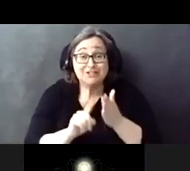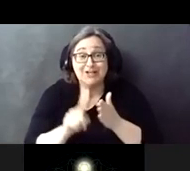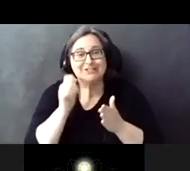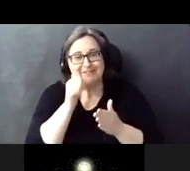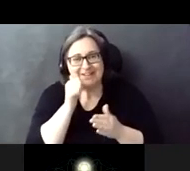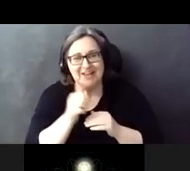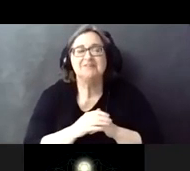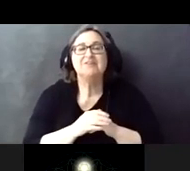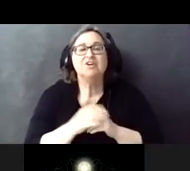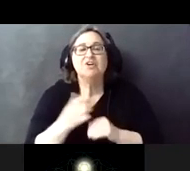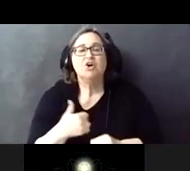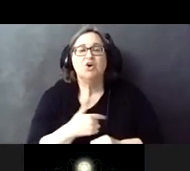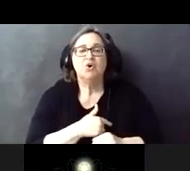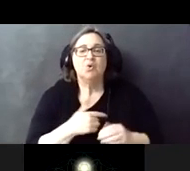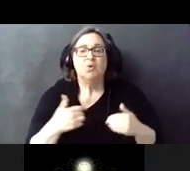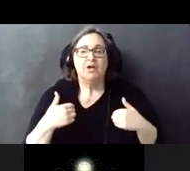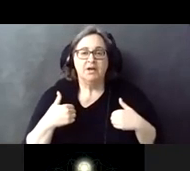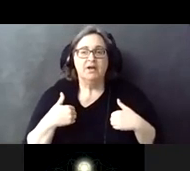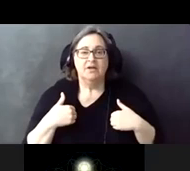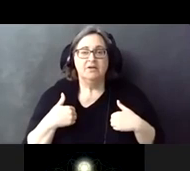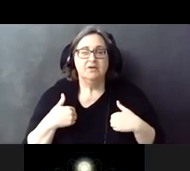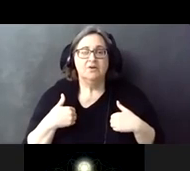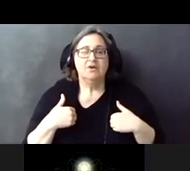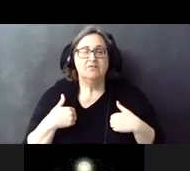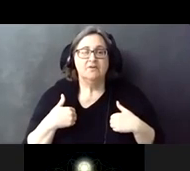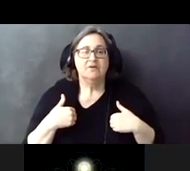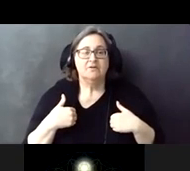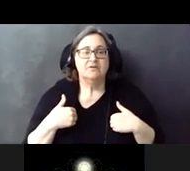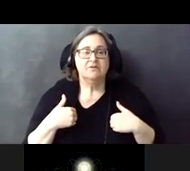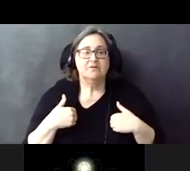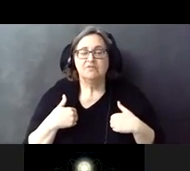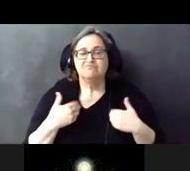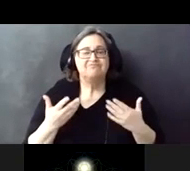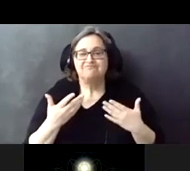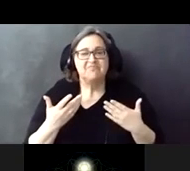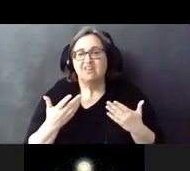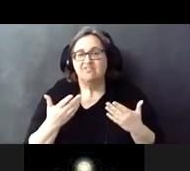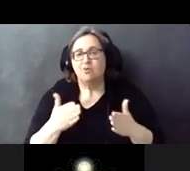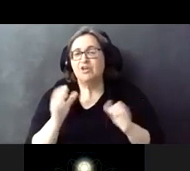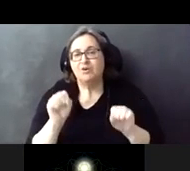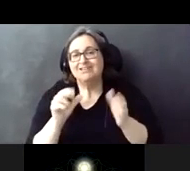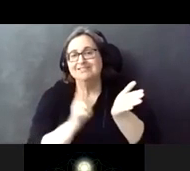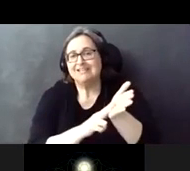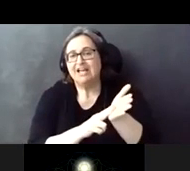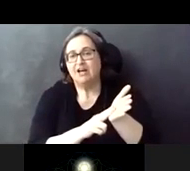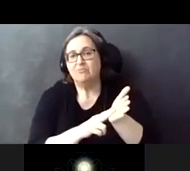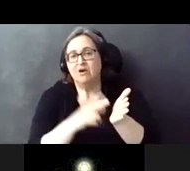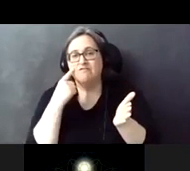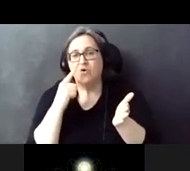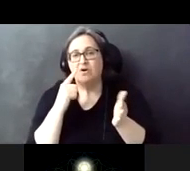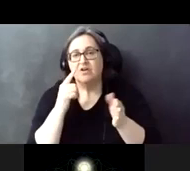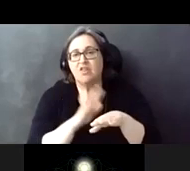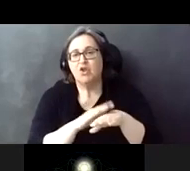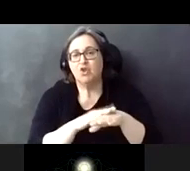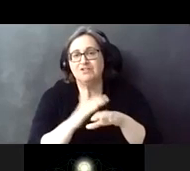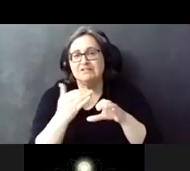and then we have uh our way to uh just sign up for those alerts that i mentioned previously so highly encourage you to sign up